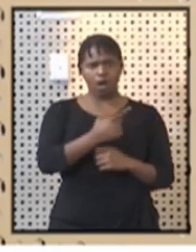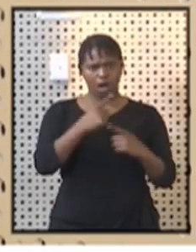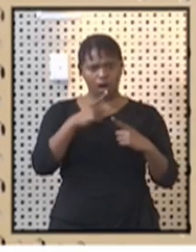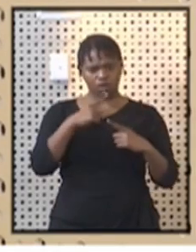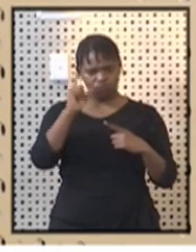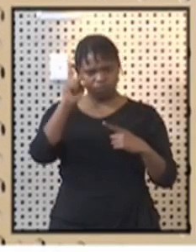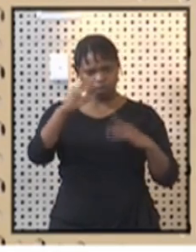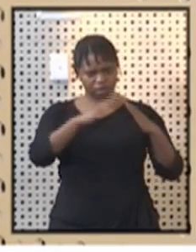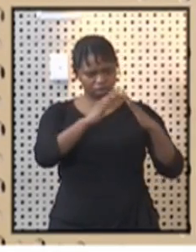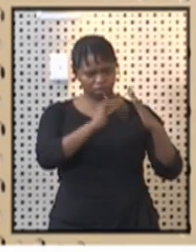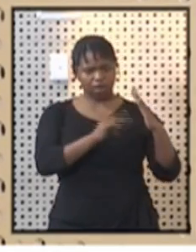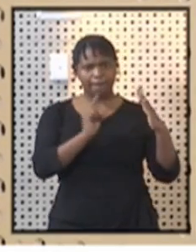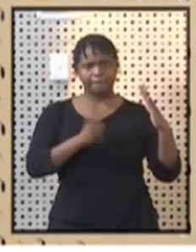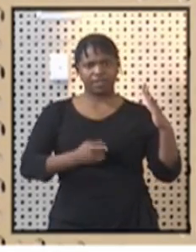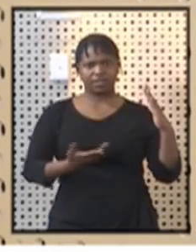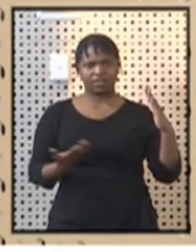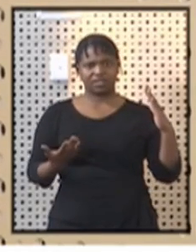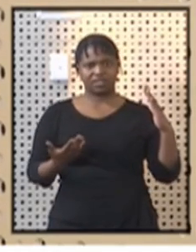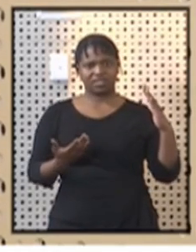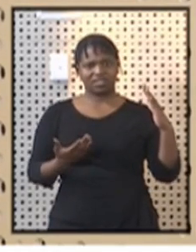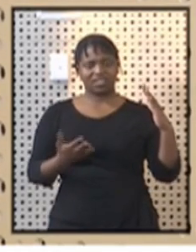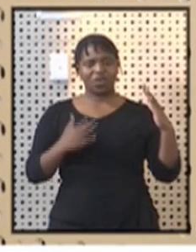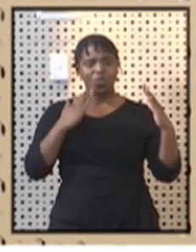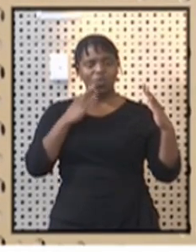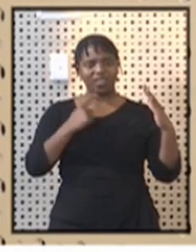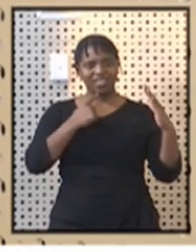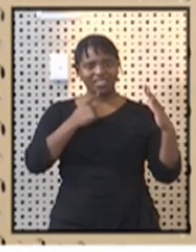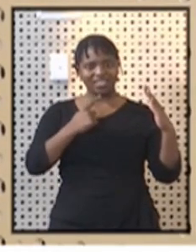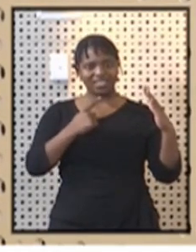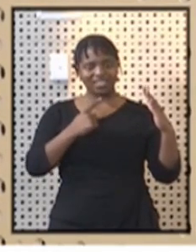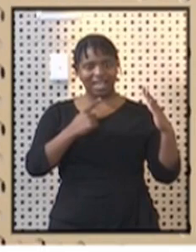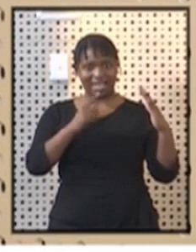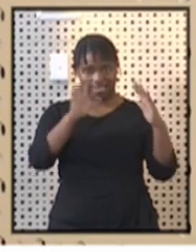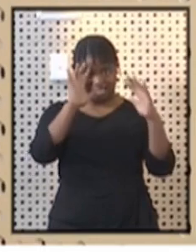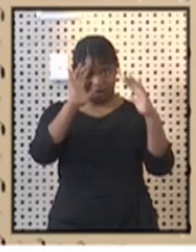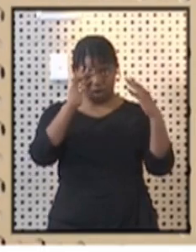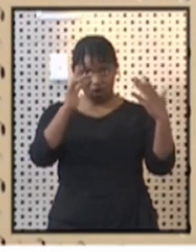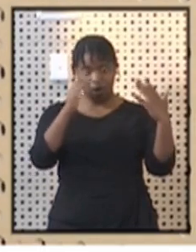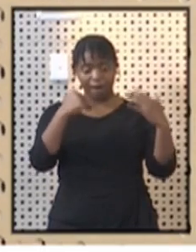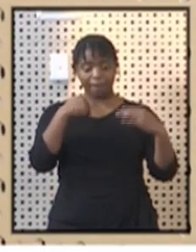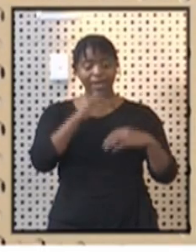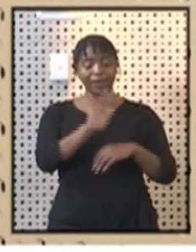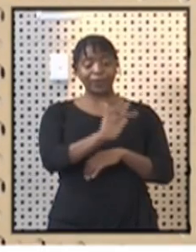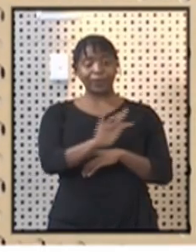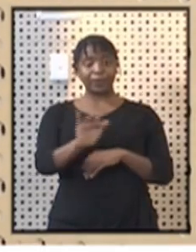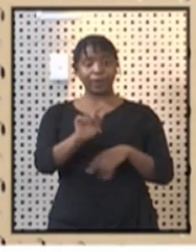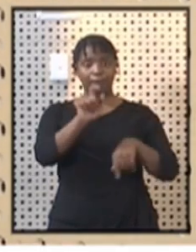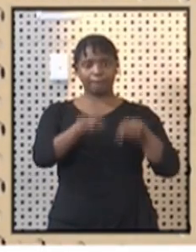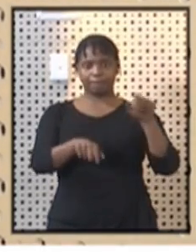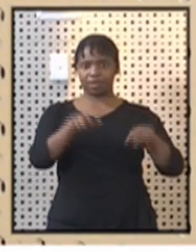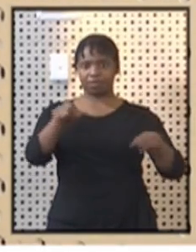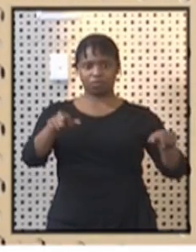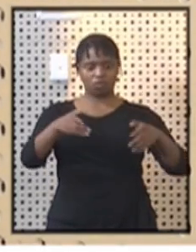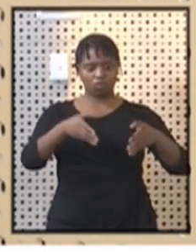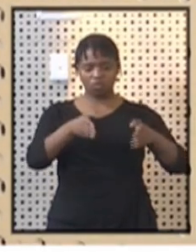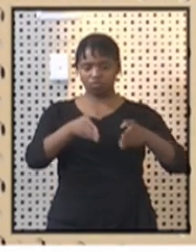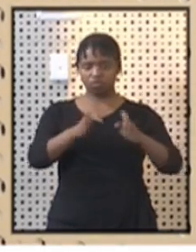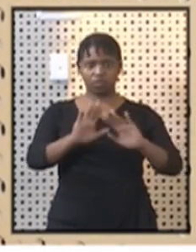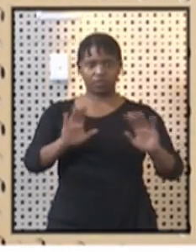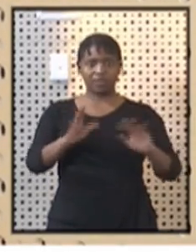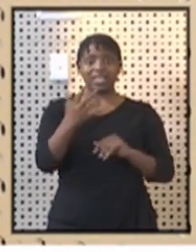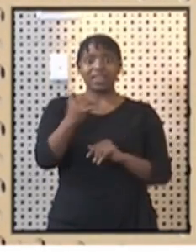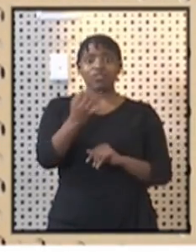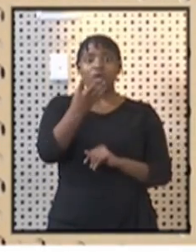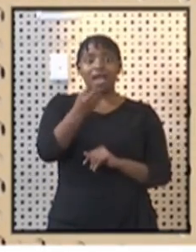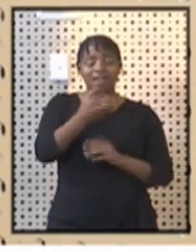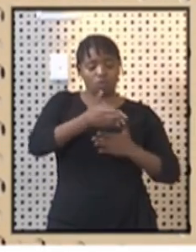be at home. That's what the KFU actually still says. We would still have to be at home at 10 o'clock. If you do have